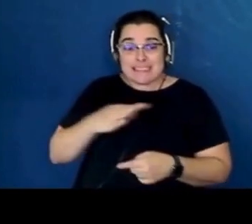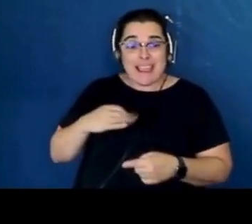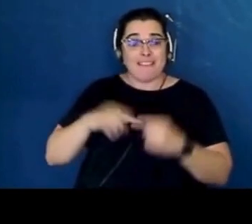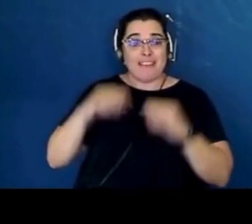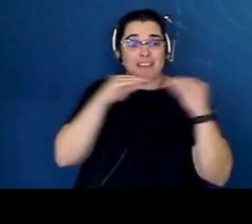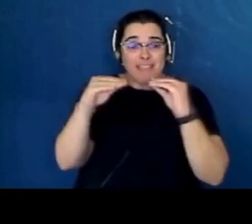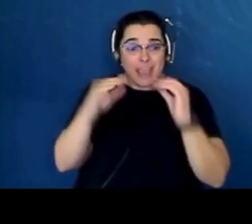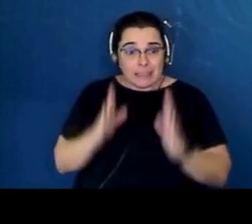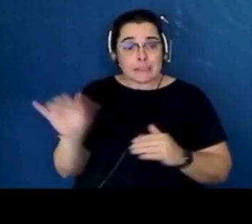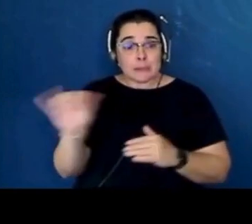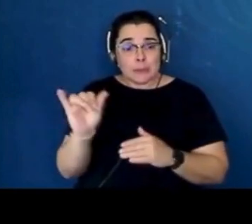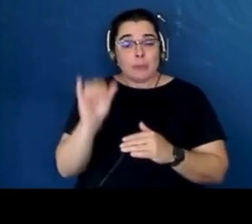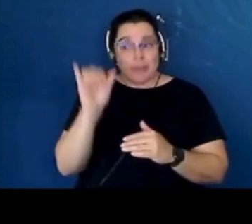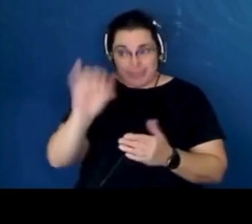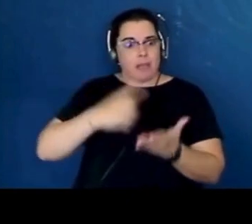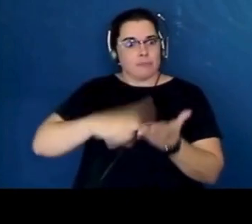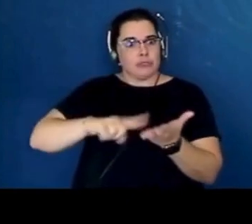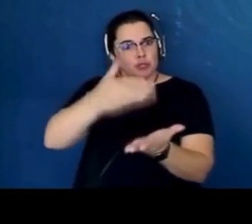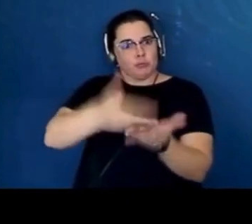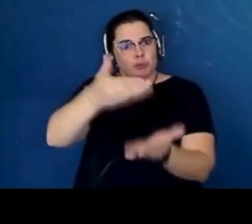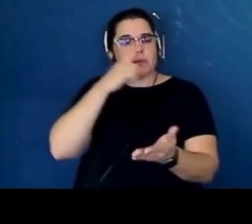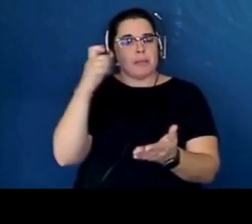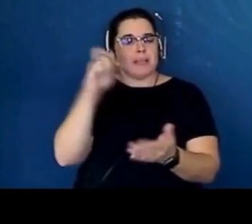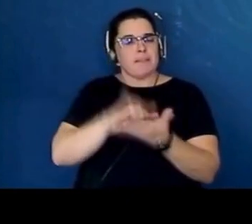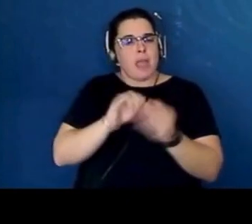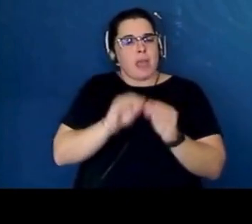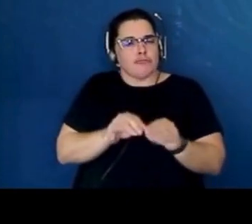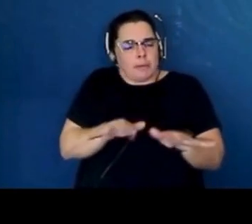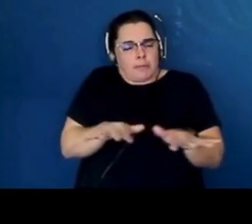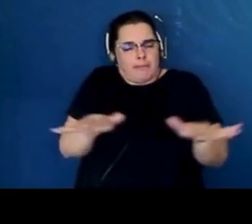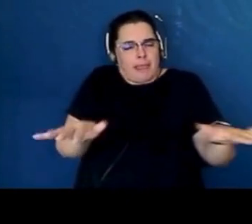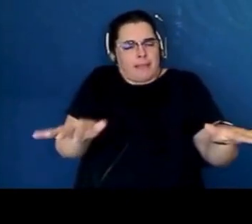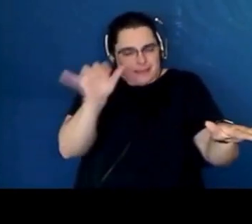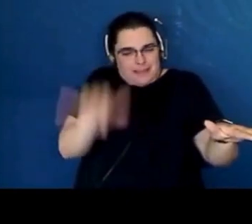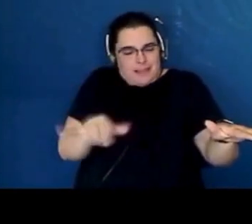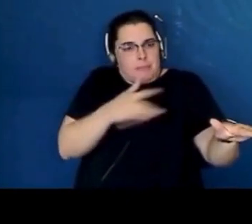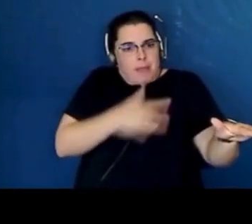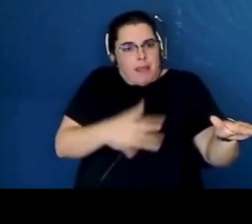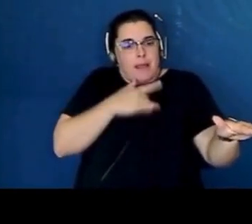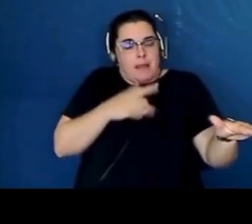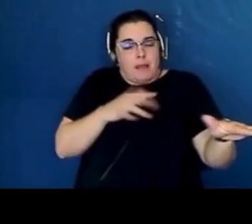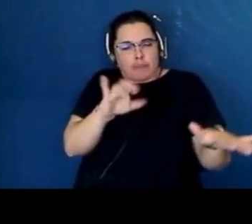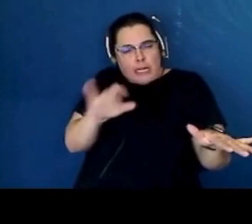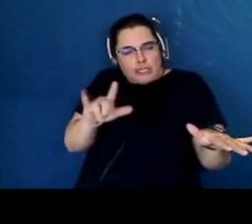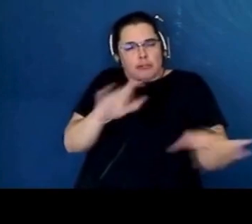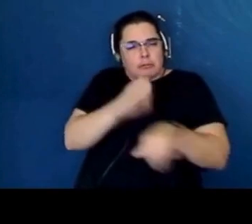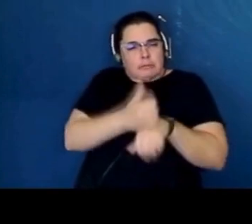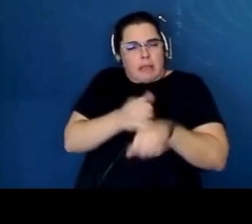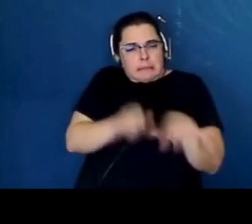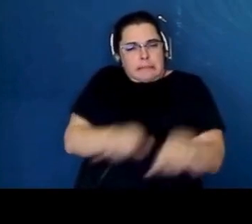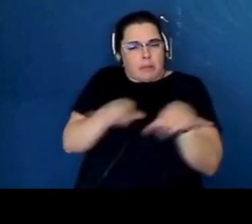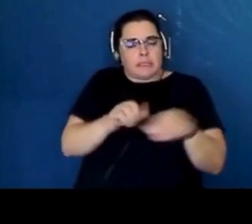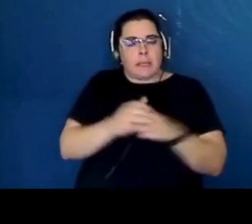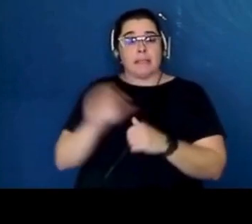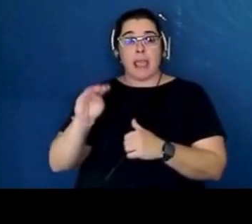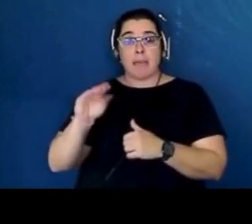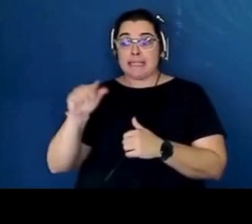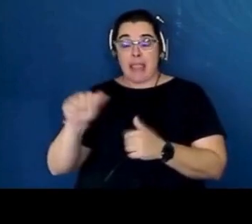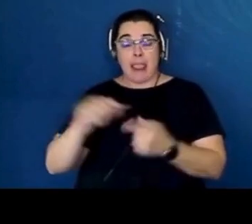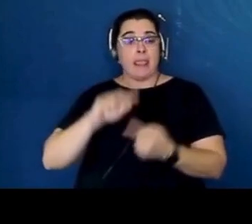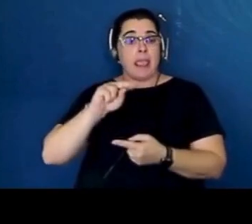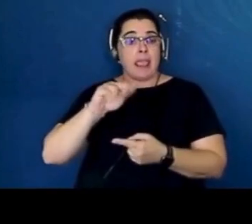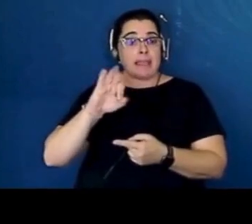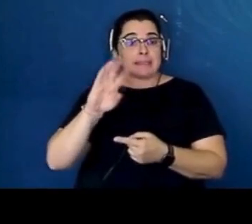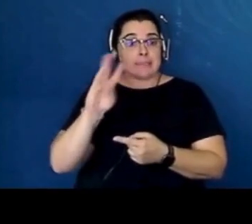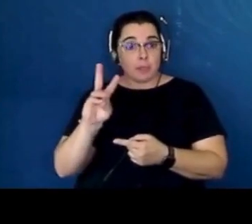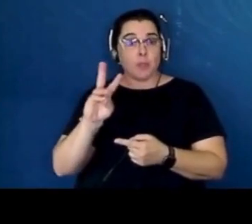research shows because of the ripple effects of racialized stereotypes. The MTA, NASW,